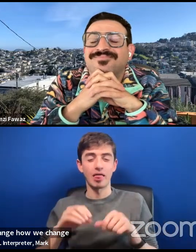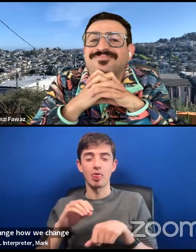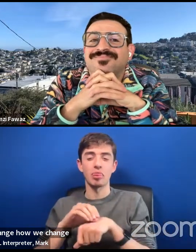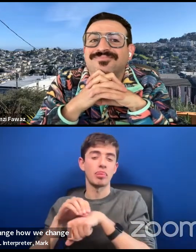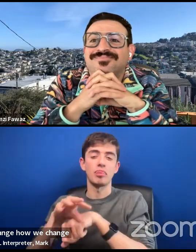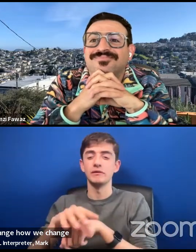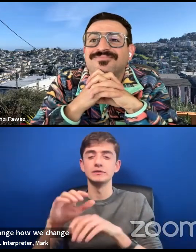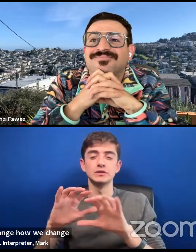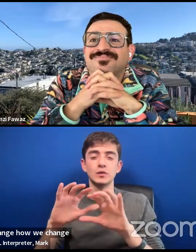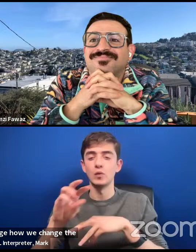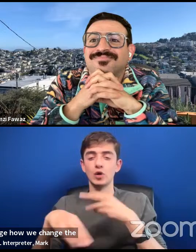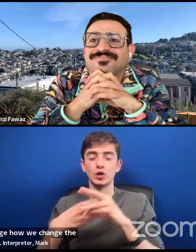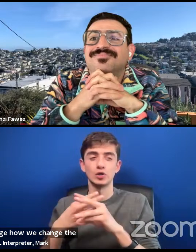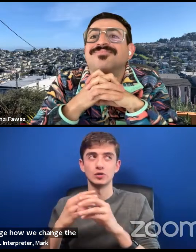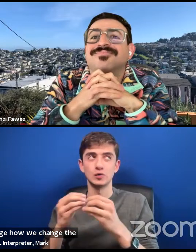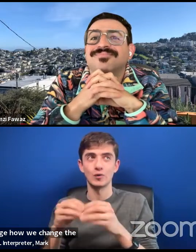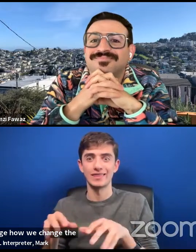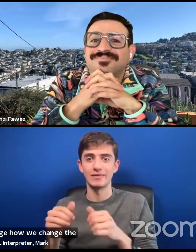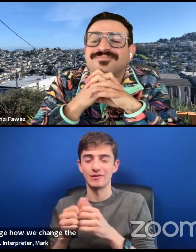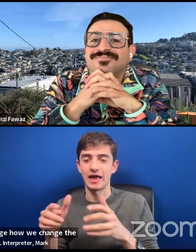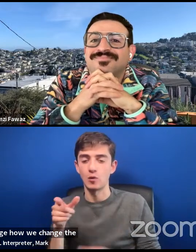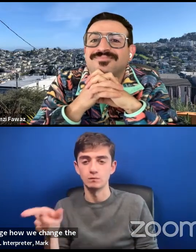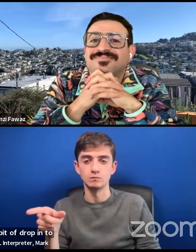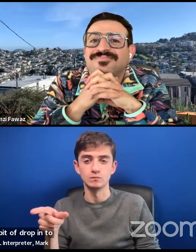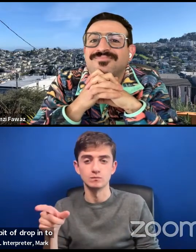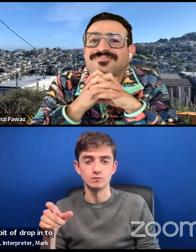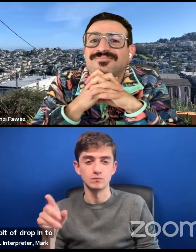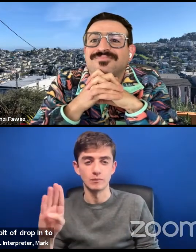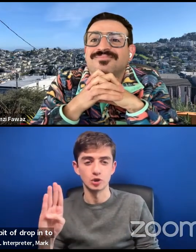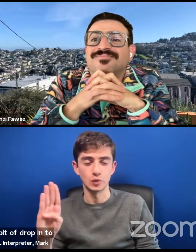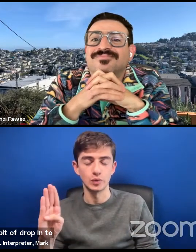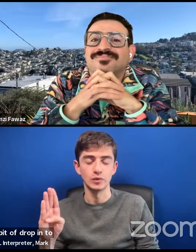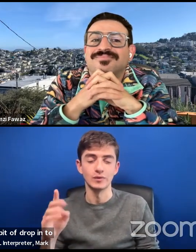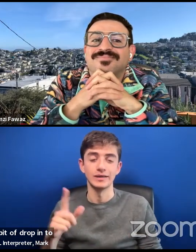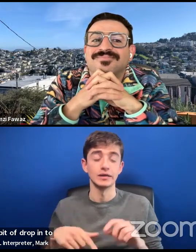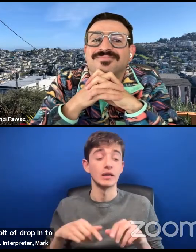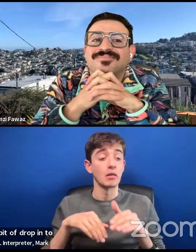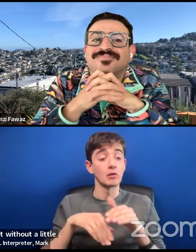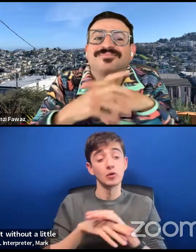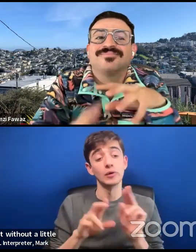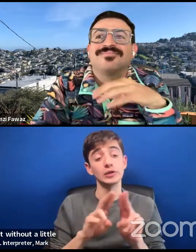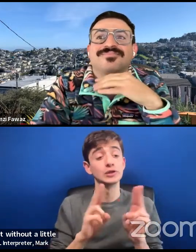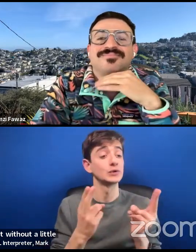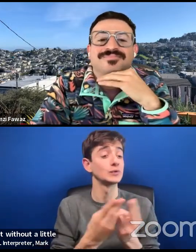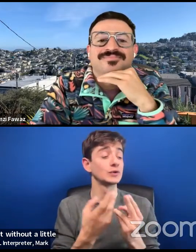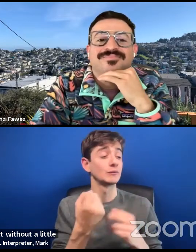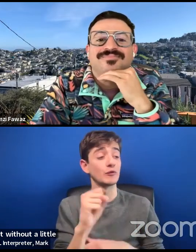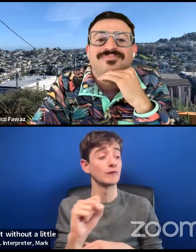drop into like the union movement without a little bit of